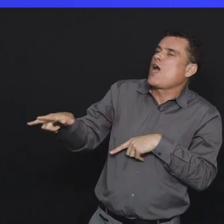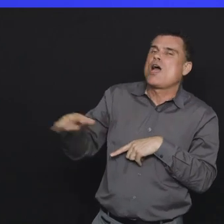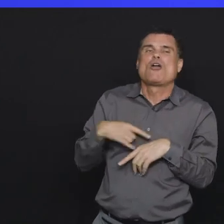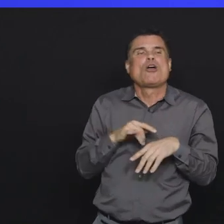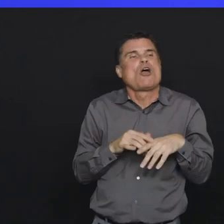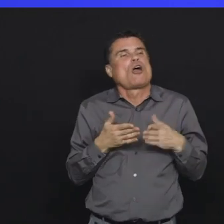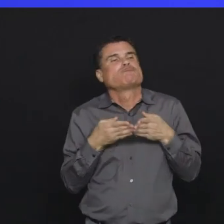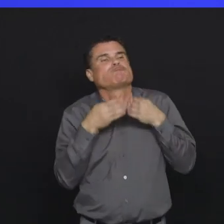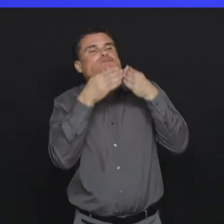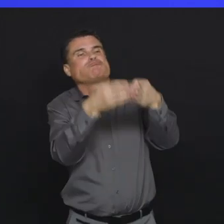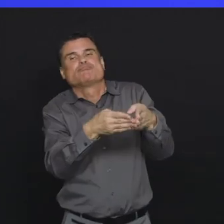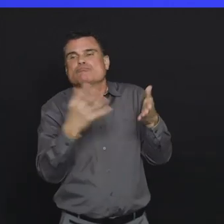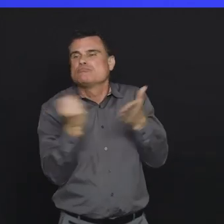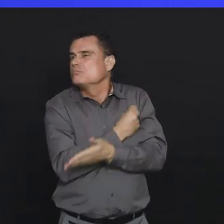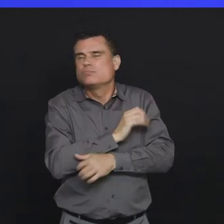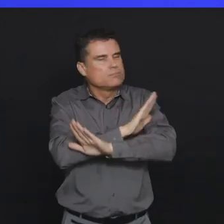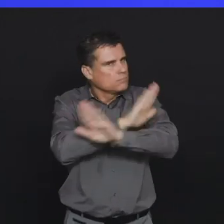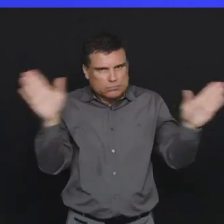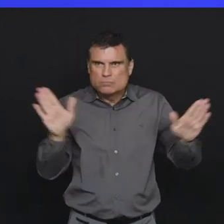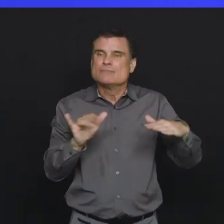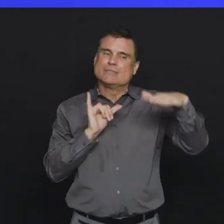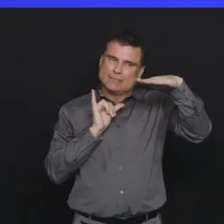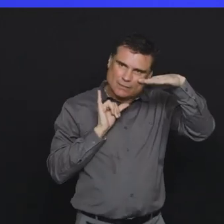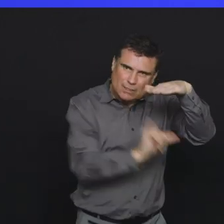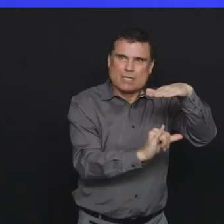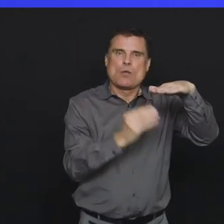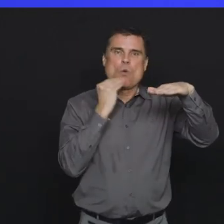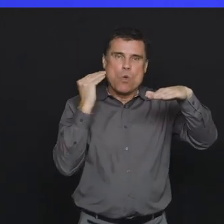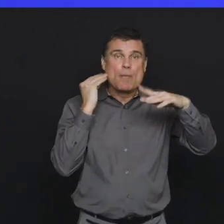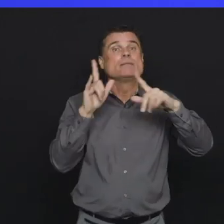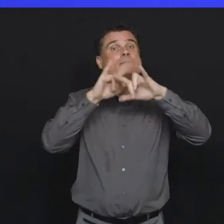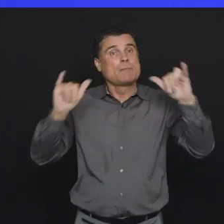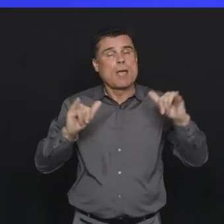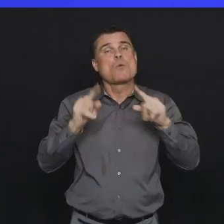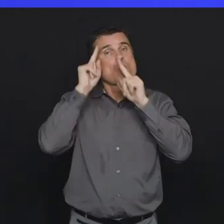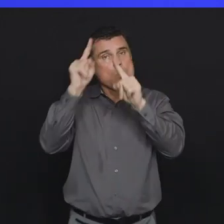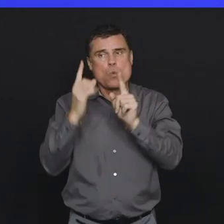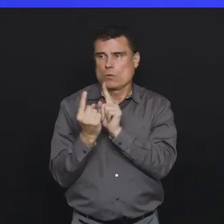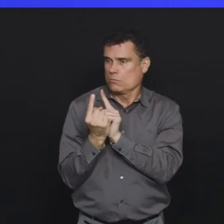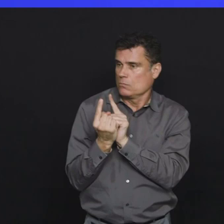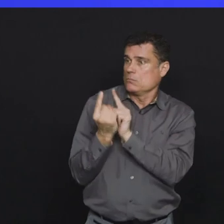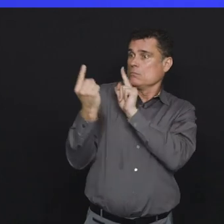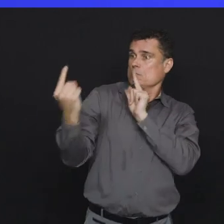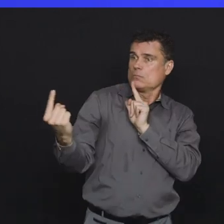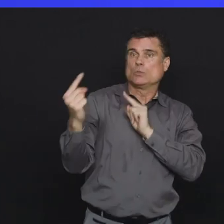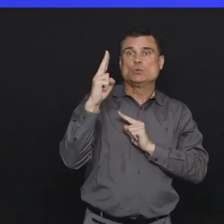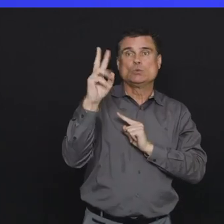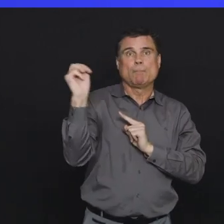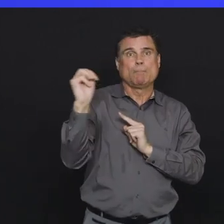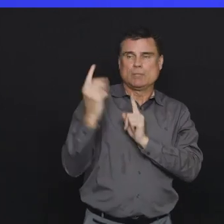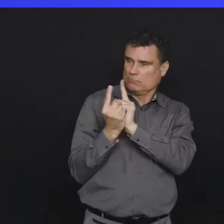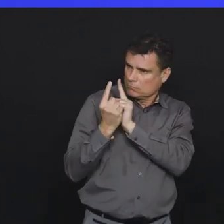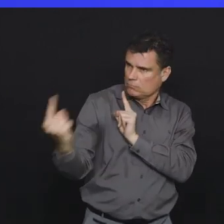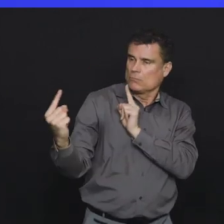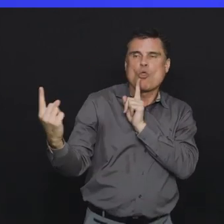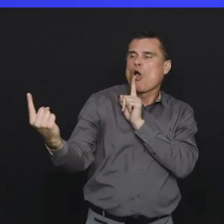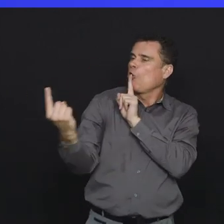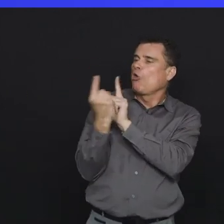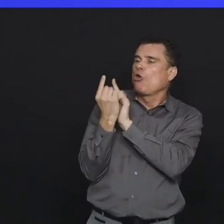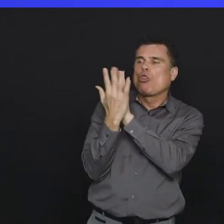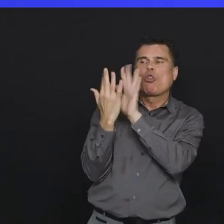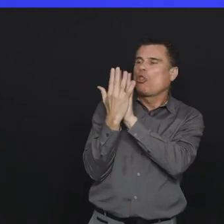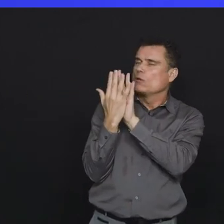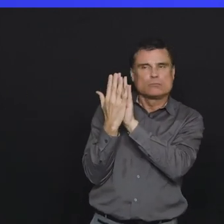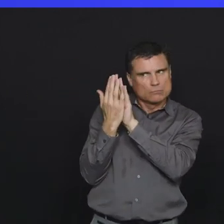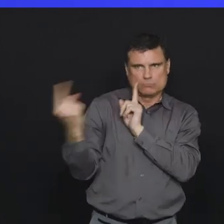trips. 100 percent commitment. 100 percent commitment to distancing between one another, so that